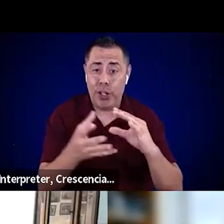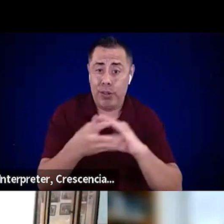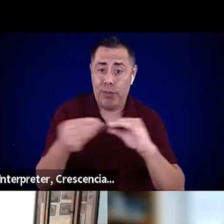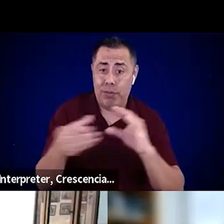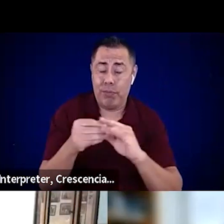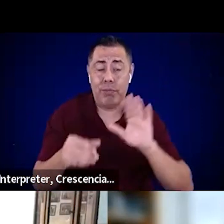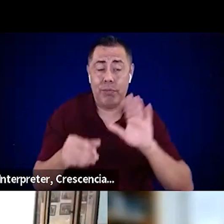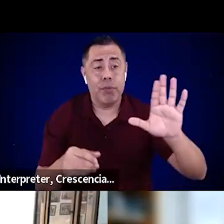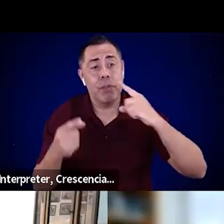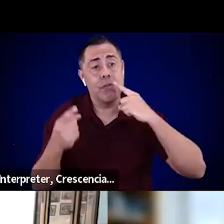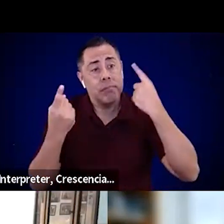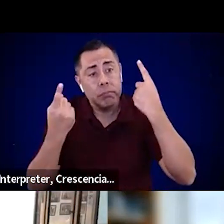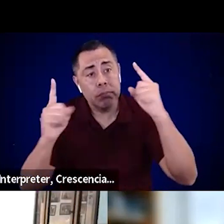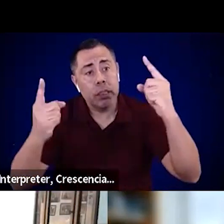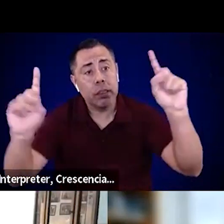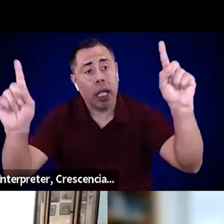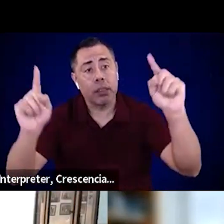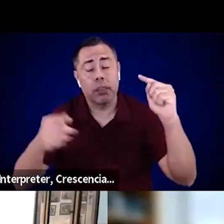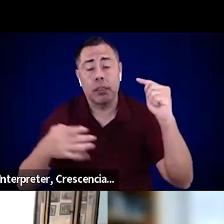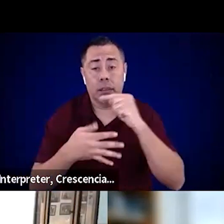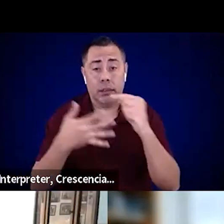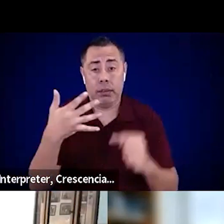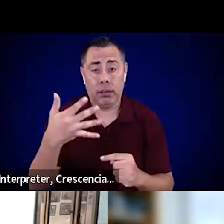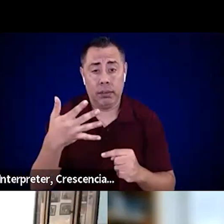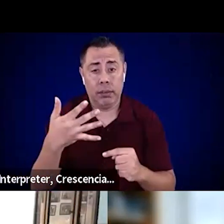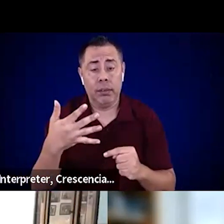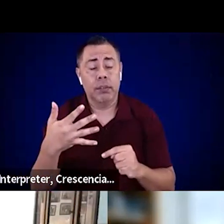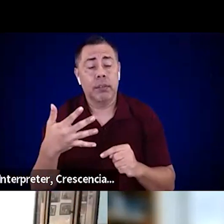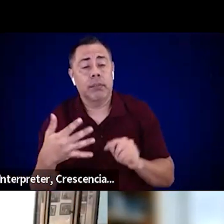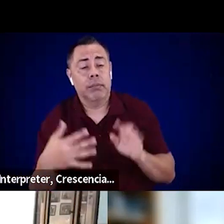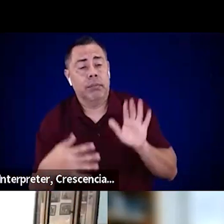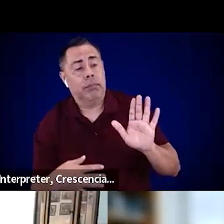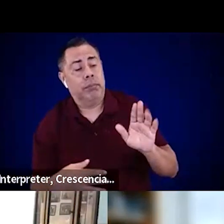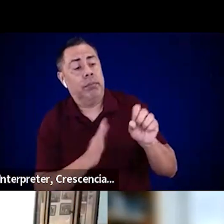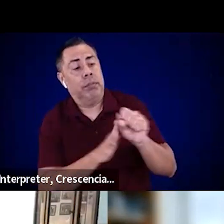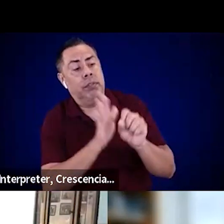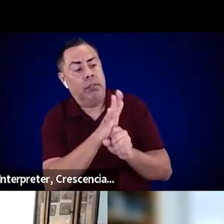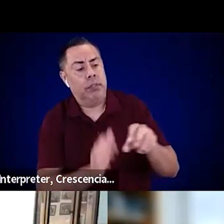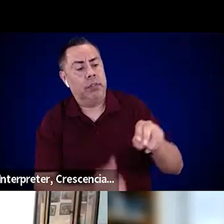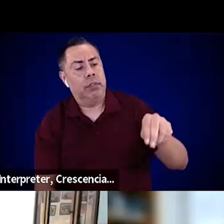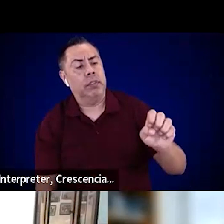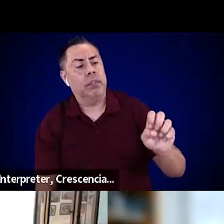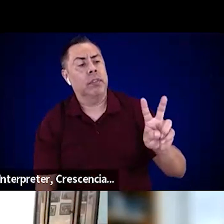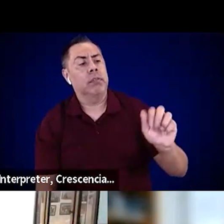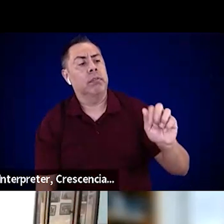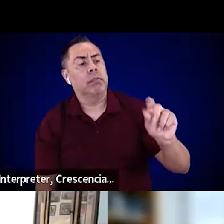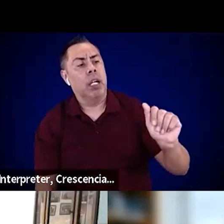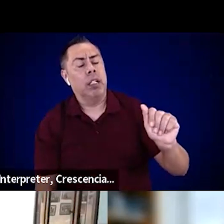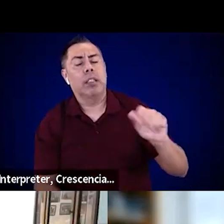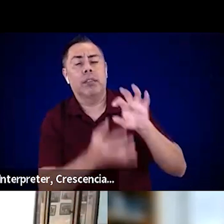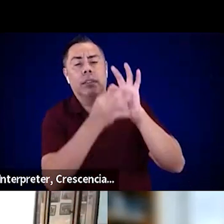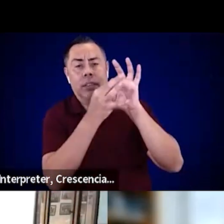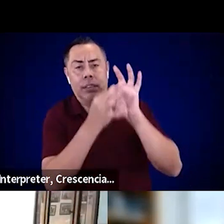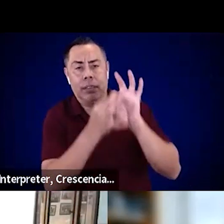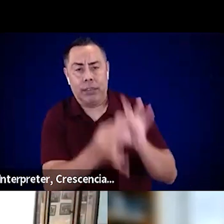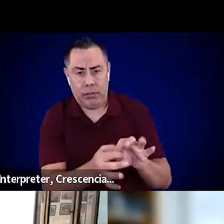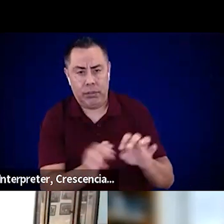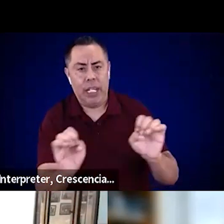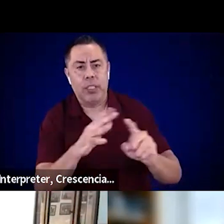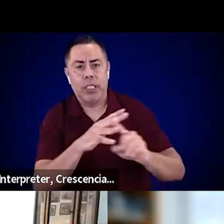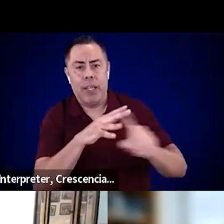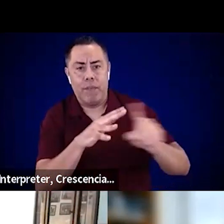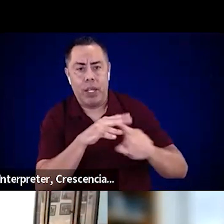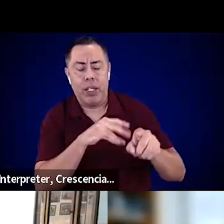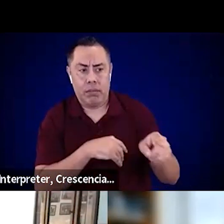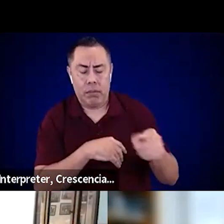and maybe best practices that you're seeing in Nevada on emergency evacuation. Because I think